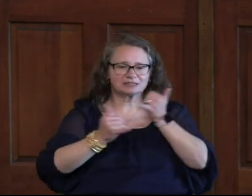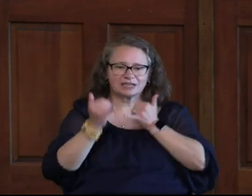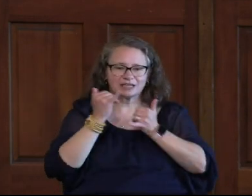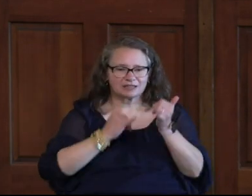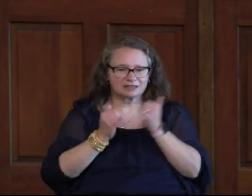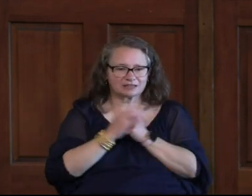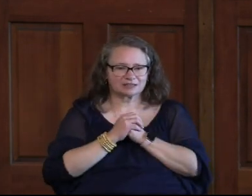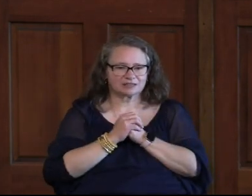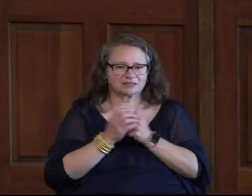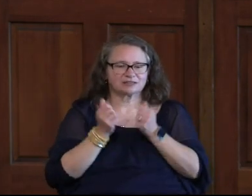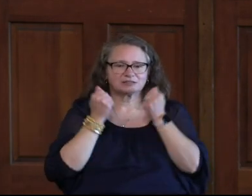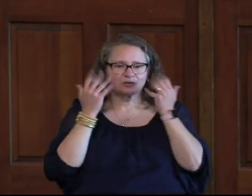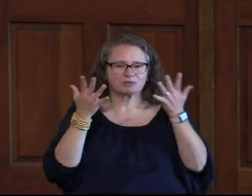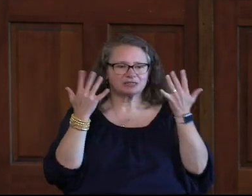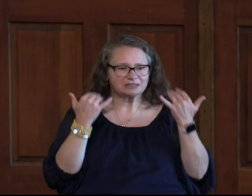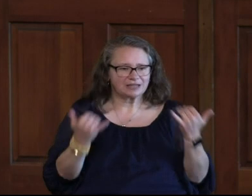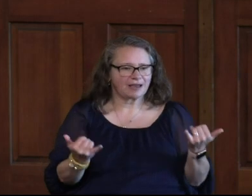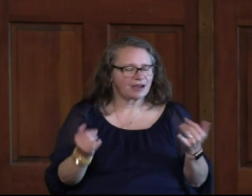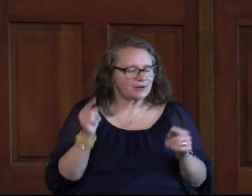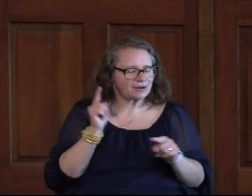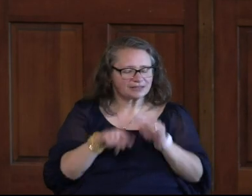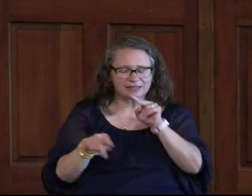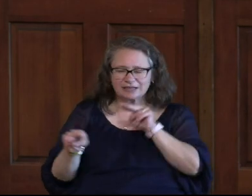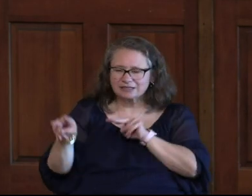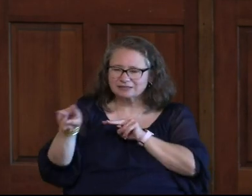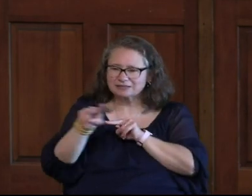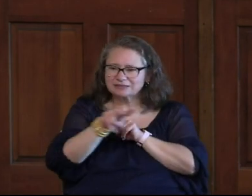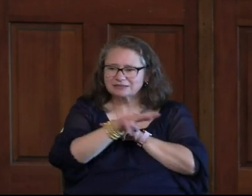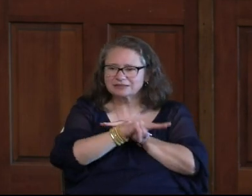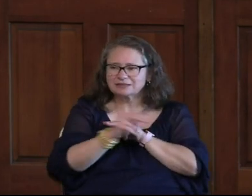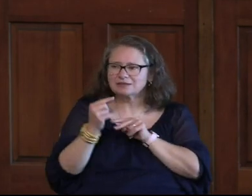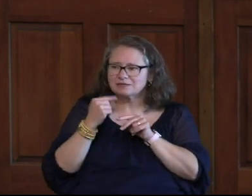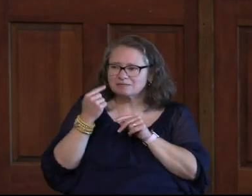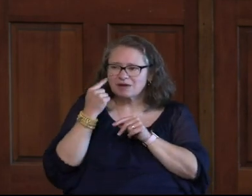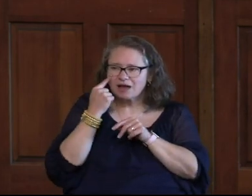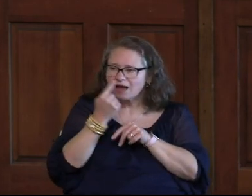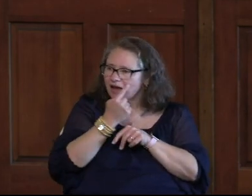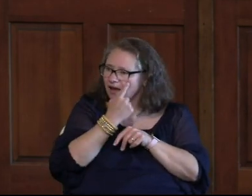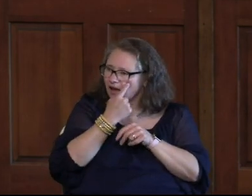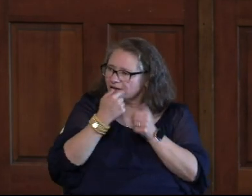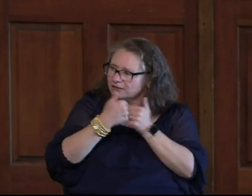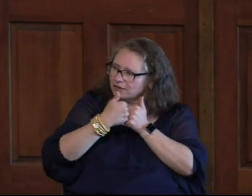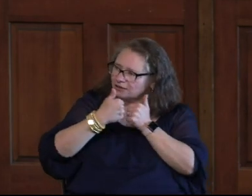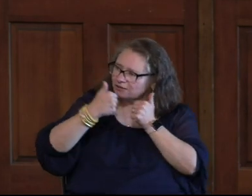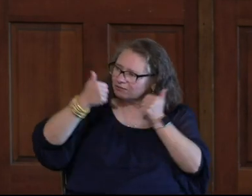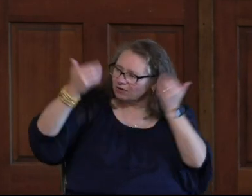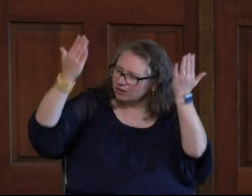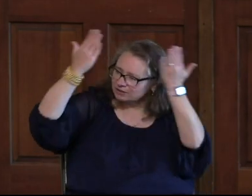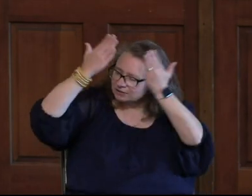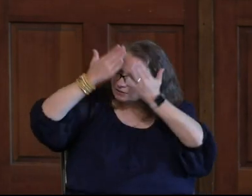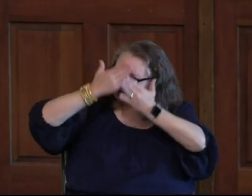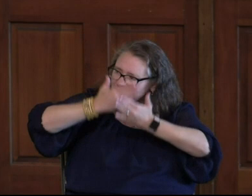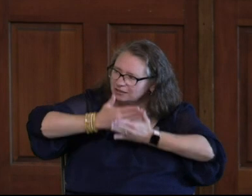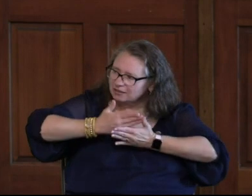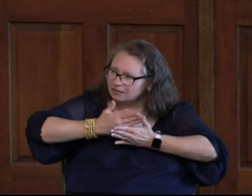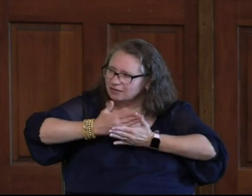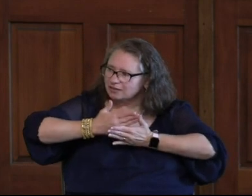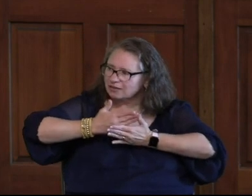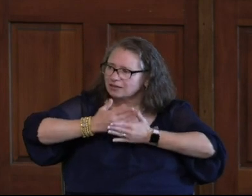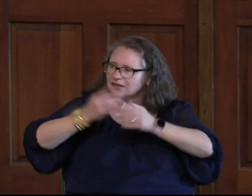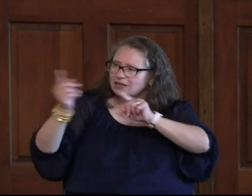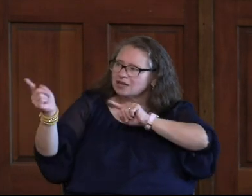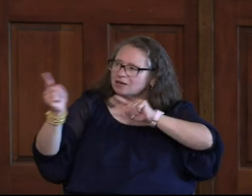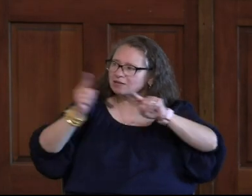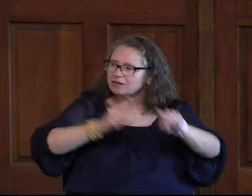There's So Much Now I Cannot See My Eyesights Far Too Dim But Come